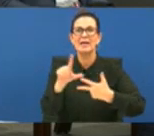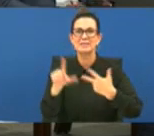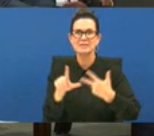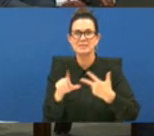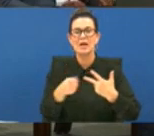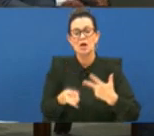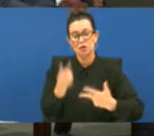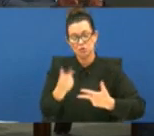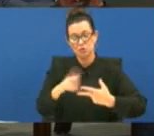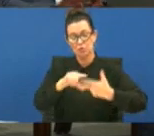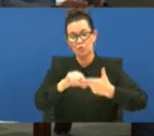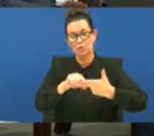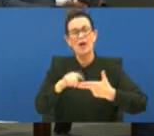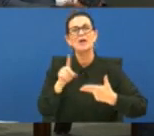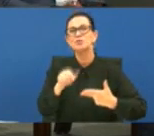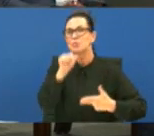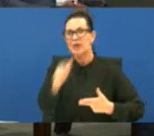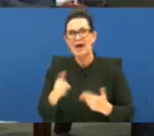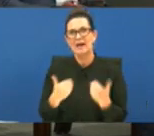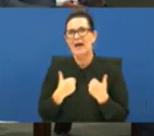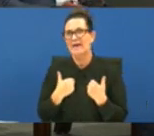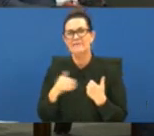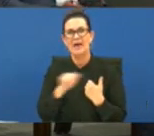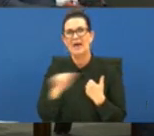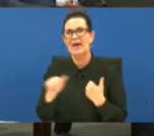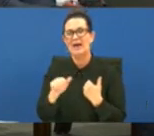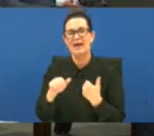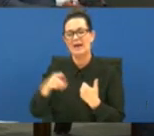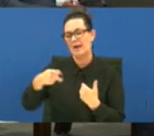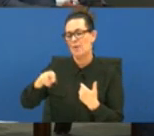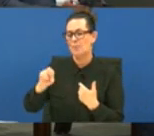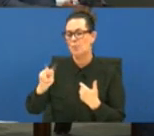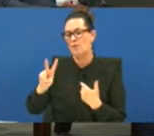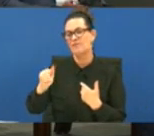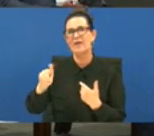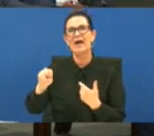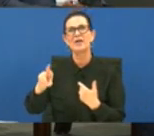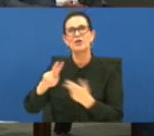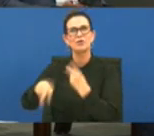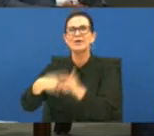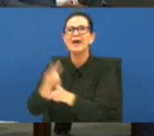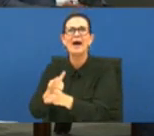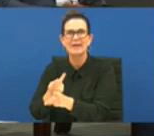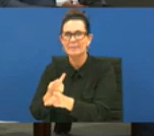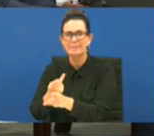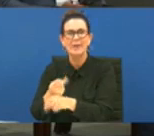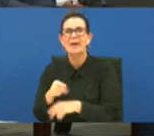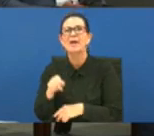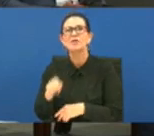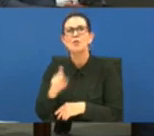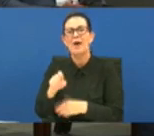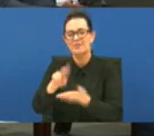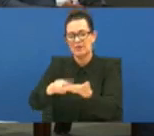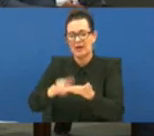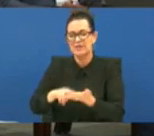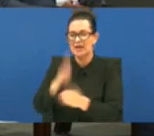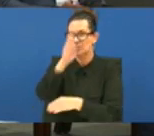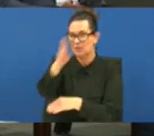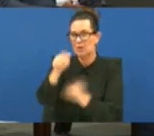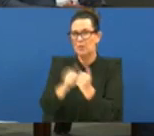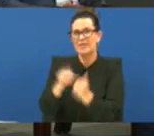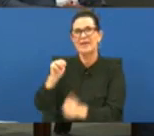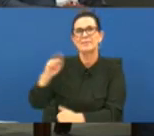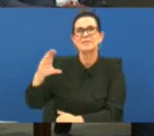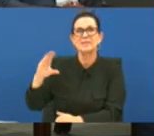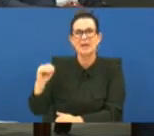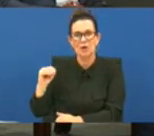those licenses do not have a provider type so therefore because there's no provider type you have to contract directly with the mcos